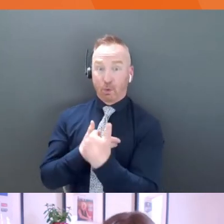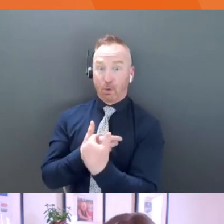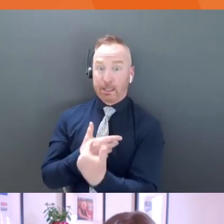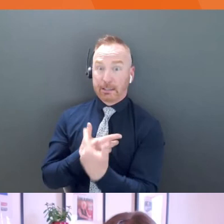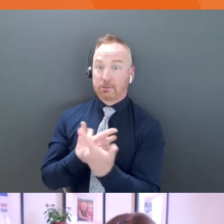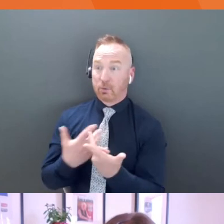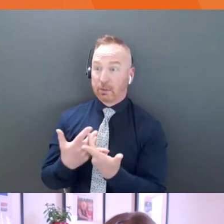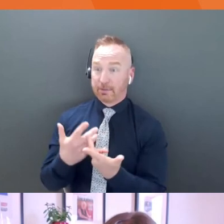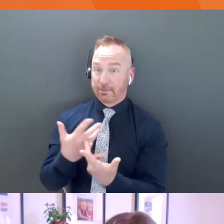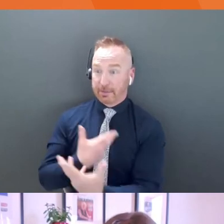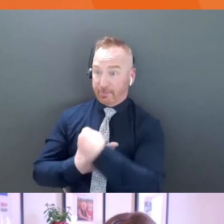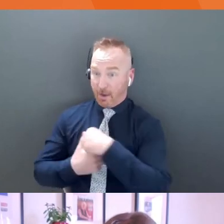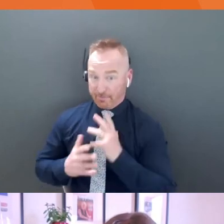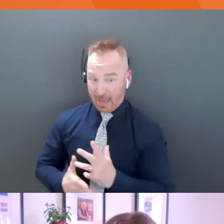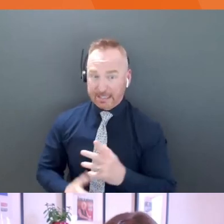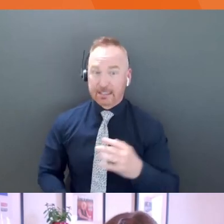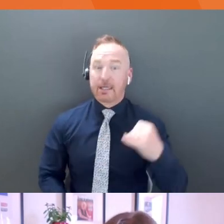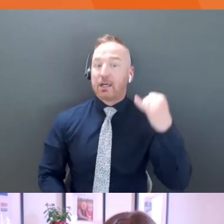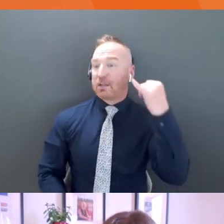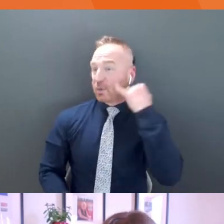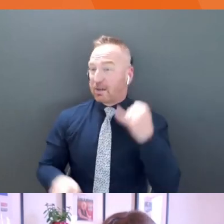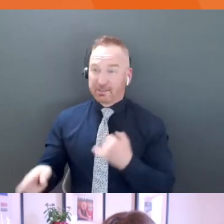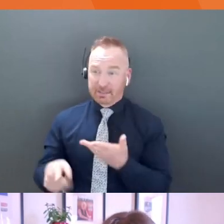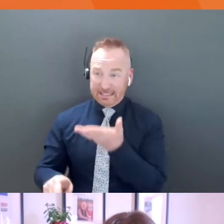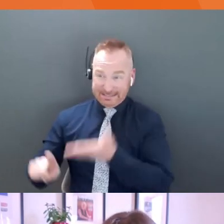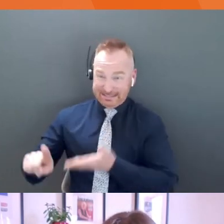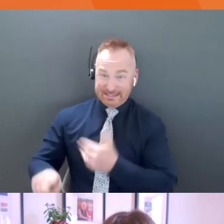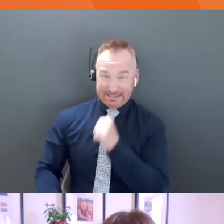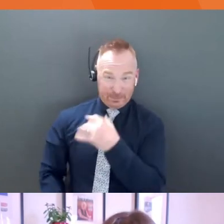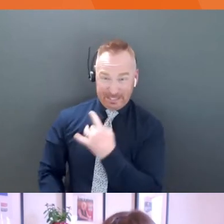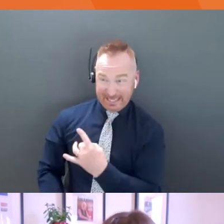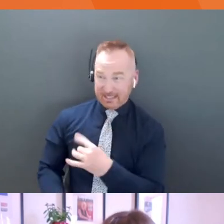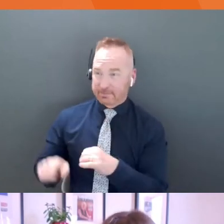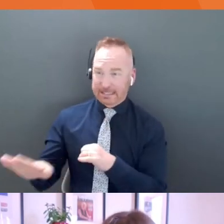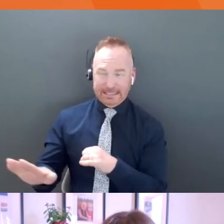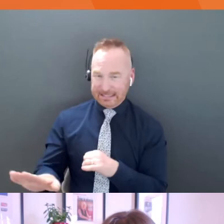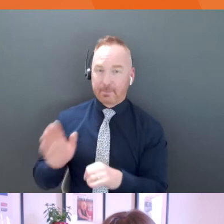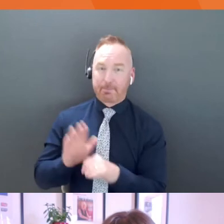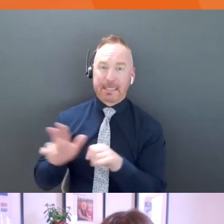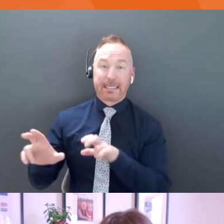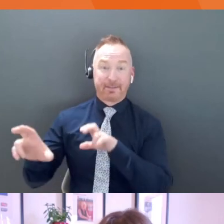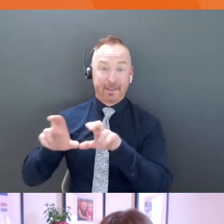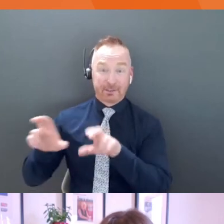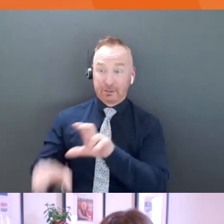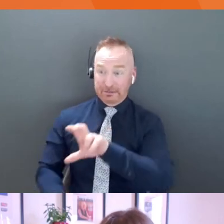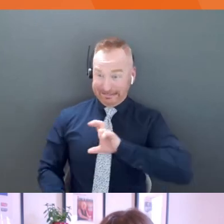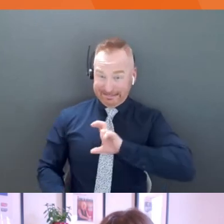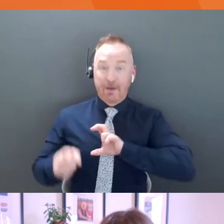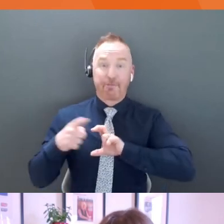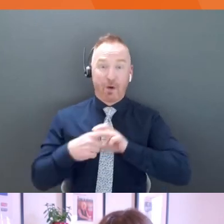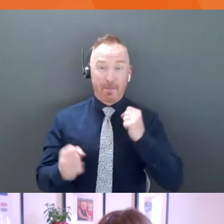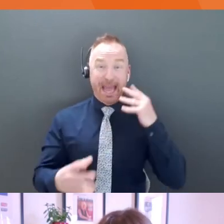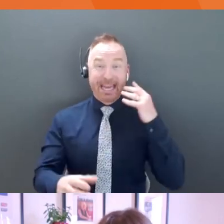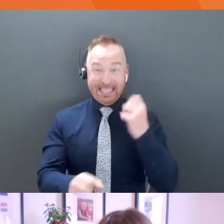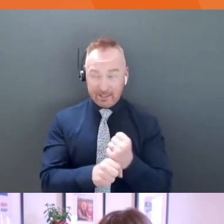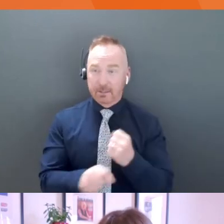sure you really like them though. Don't take money from people you don't like, because if you are looking for a long-term investment, they're going to be with you for a long time. So that would probably be